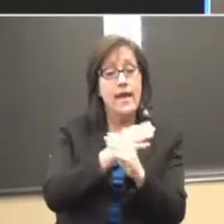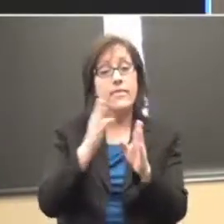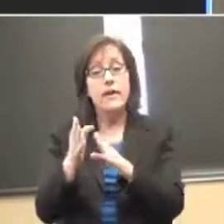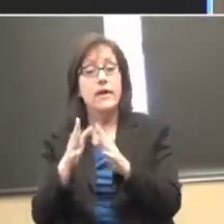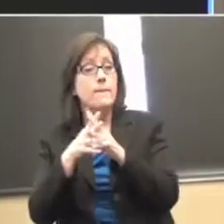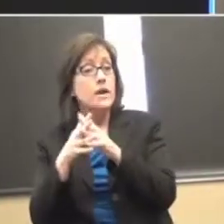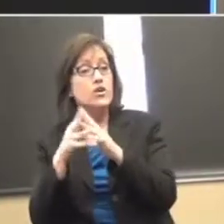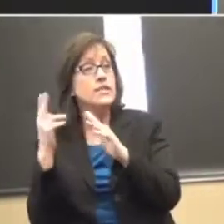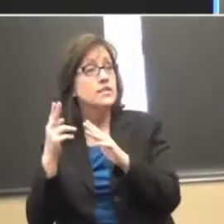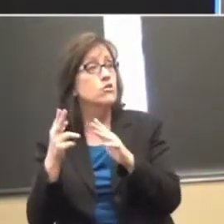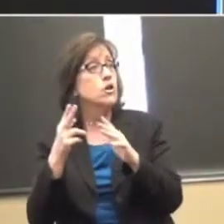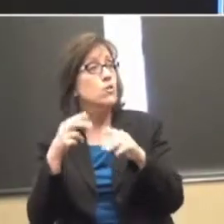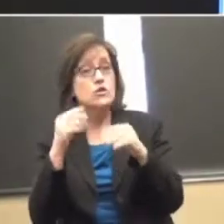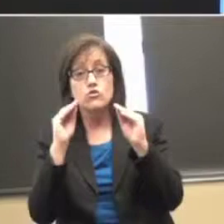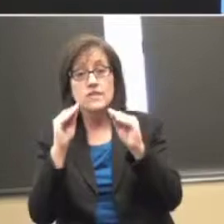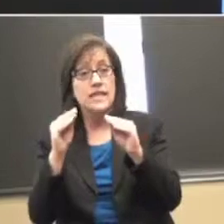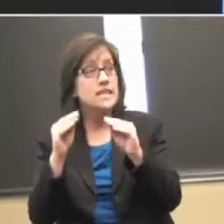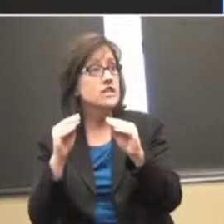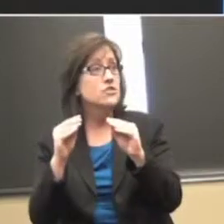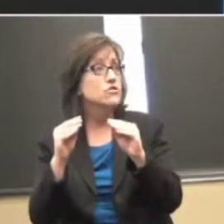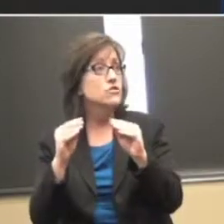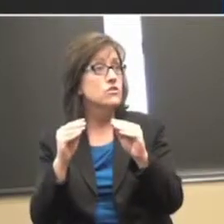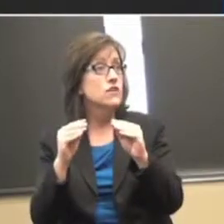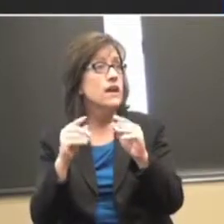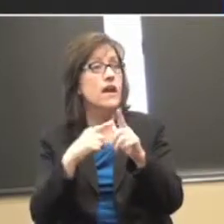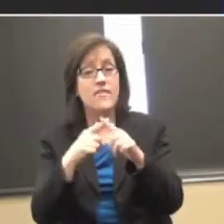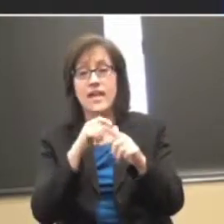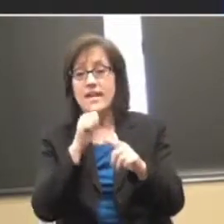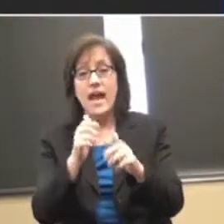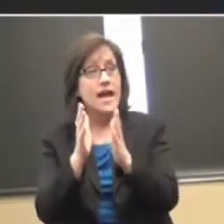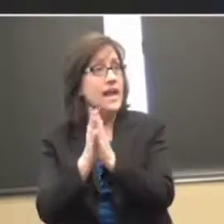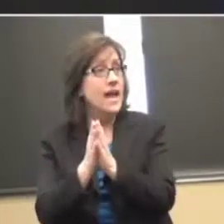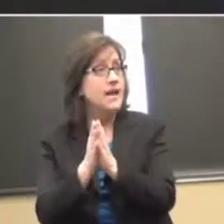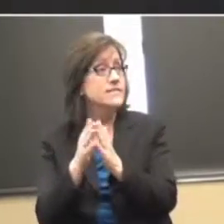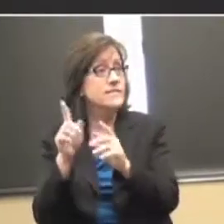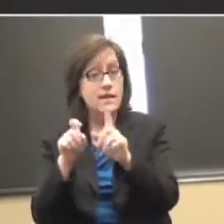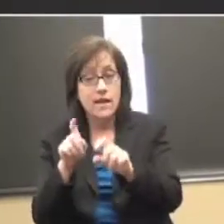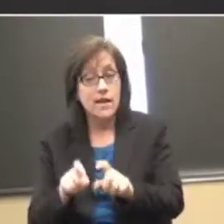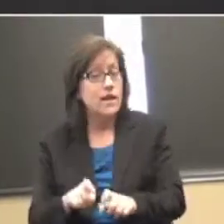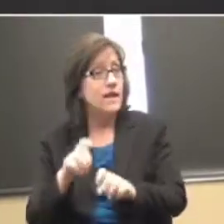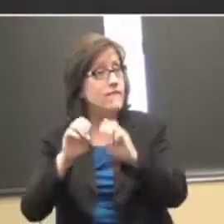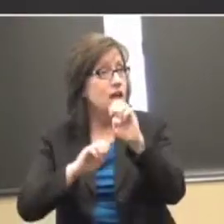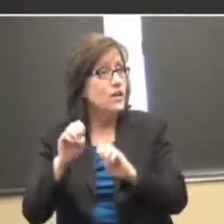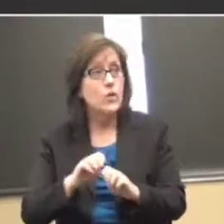feedback as you want this kid to change their behavior with? No, it's not going to happen if you give them that little feedback.